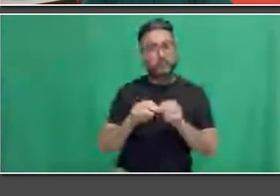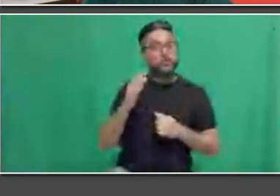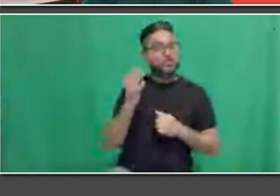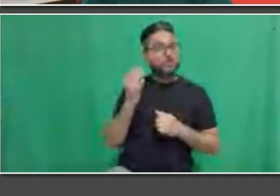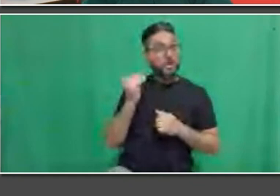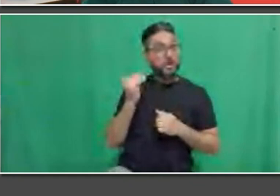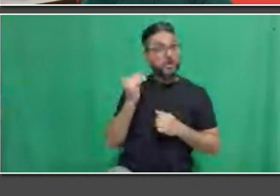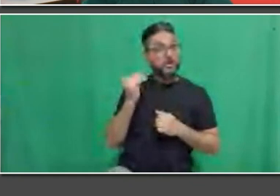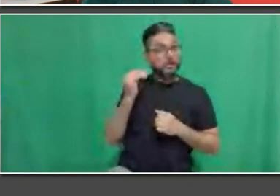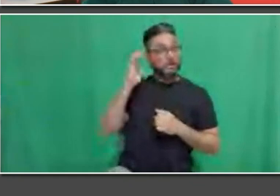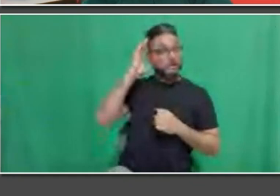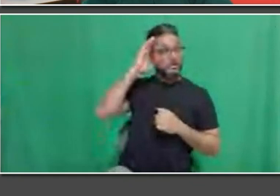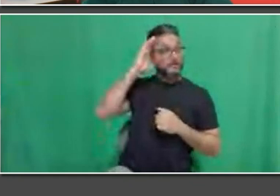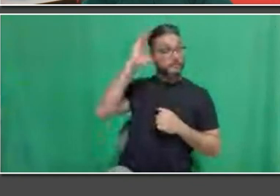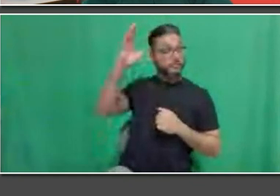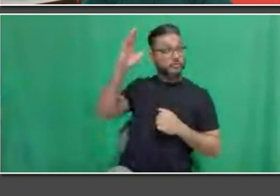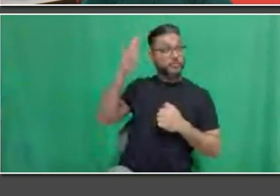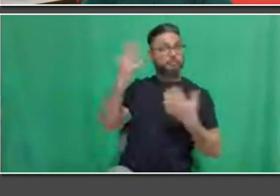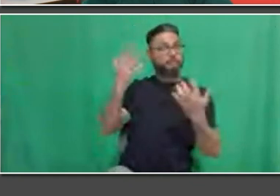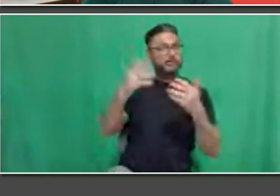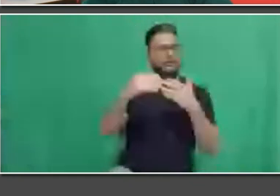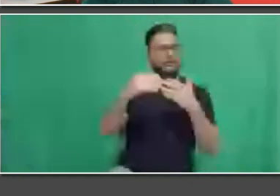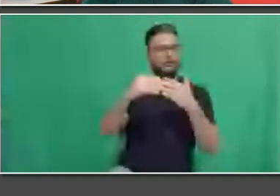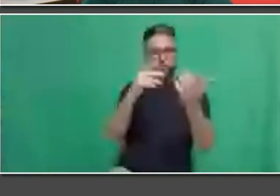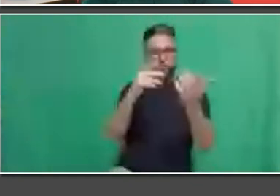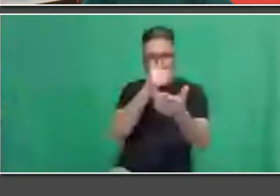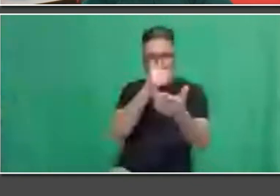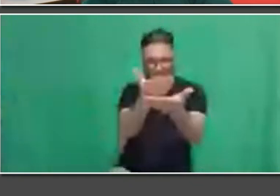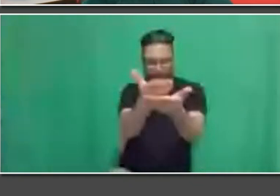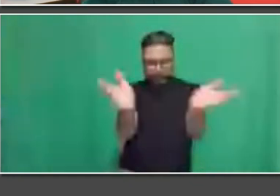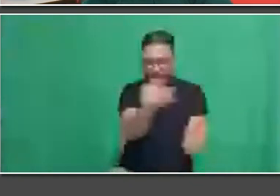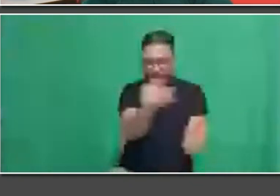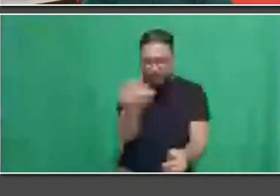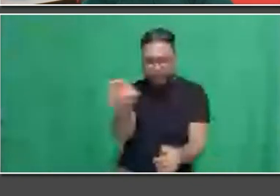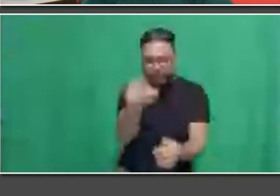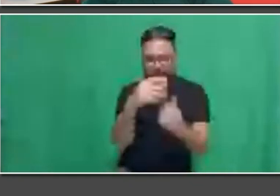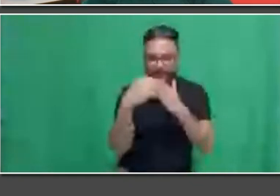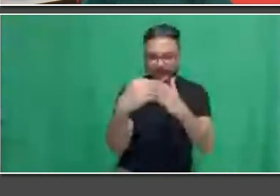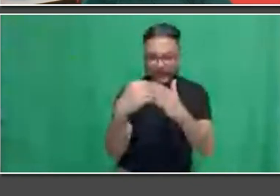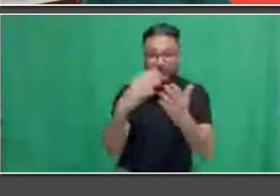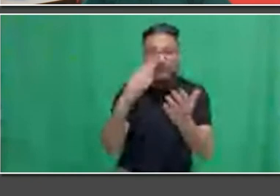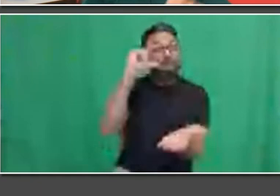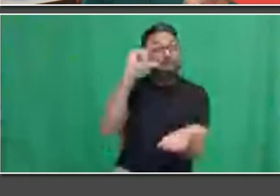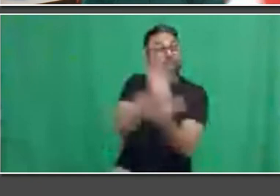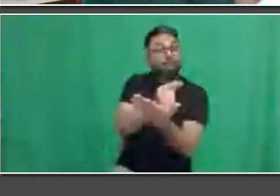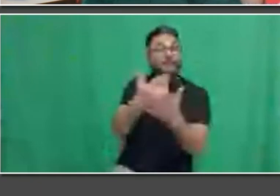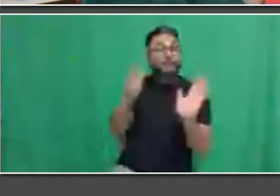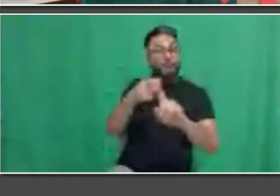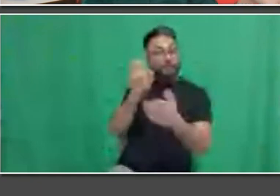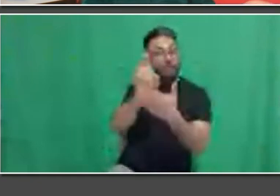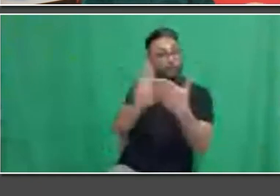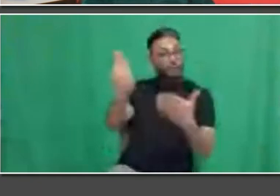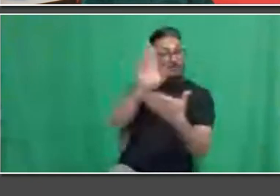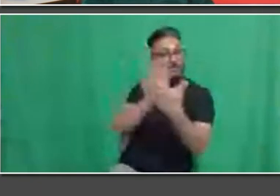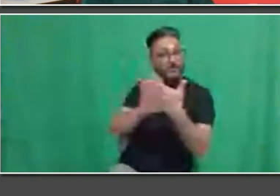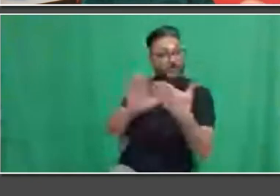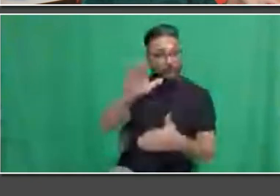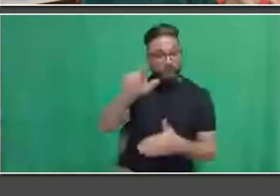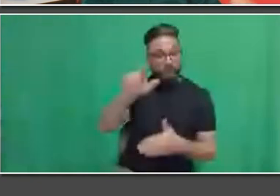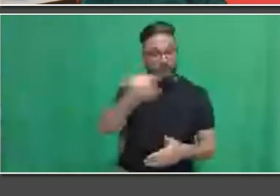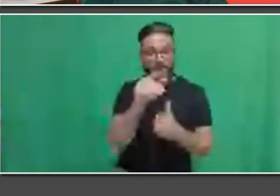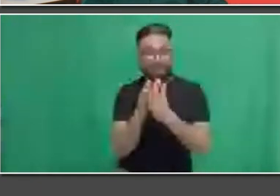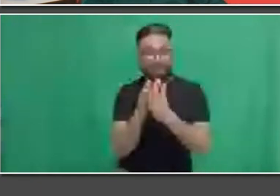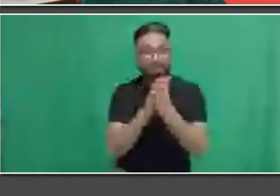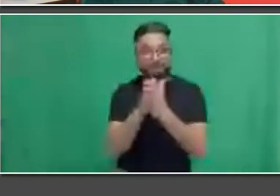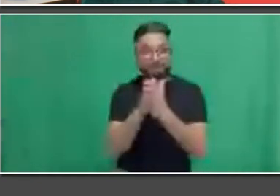recent university and college graduates, either eager to start a new career, a career that will offer them what the TTC has offered me.